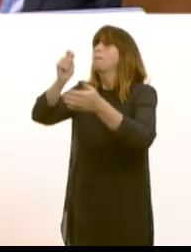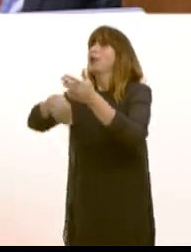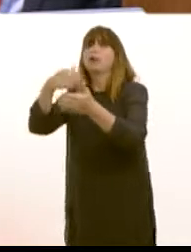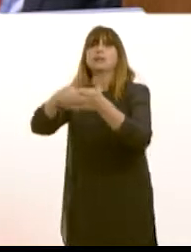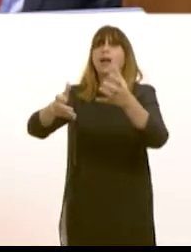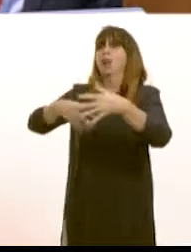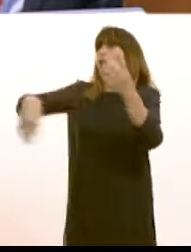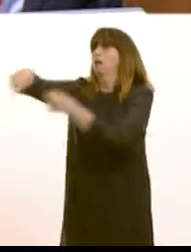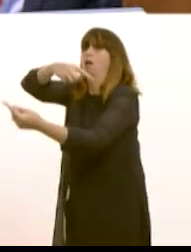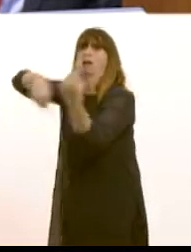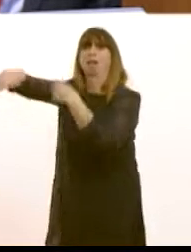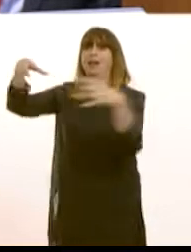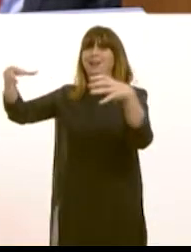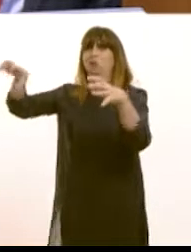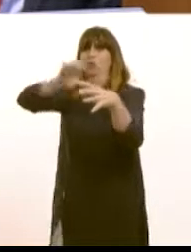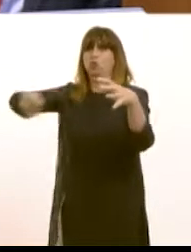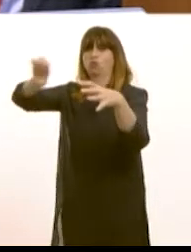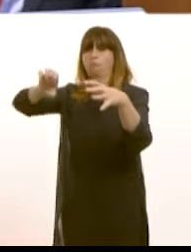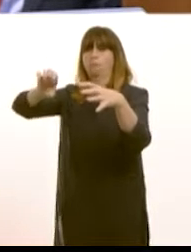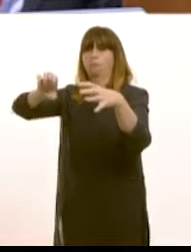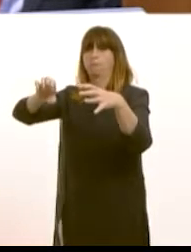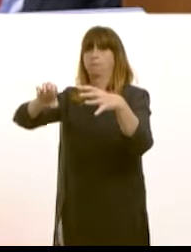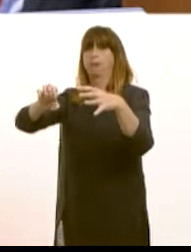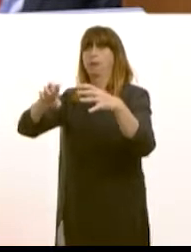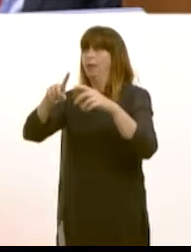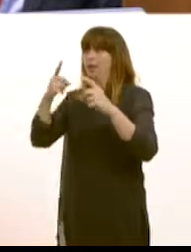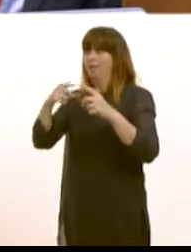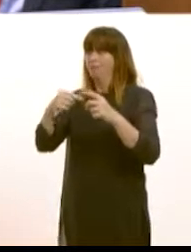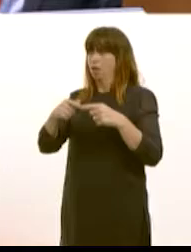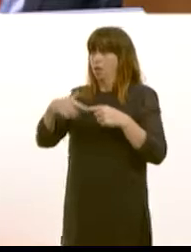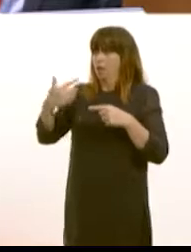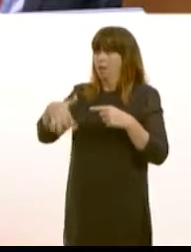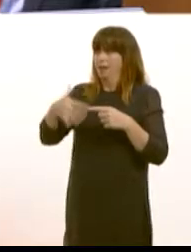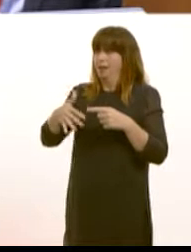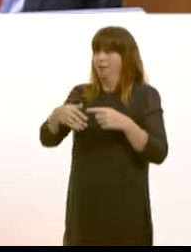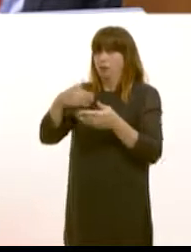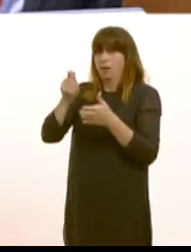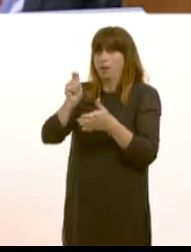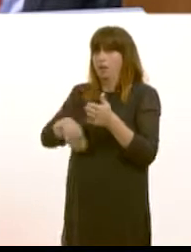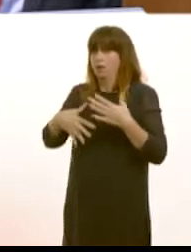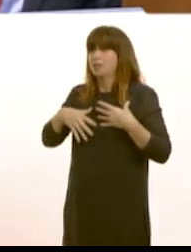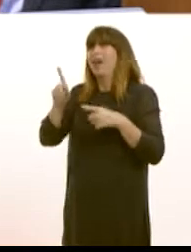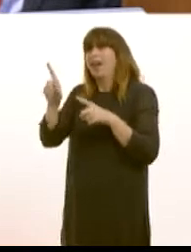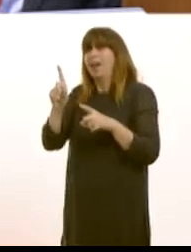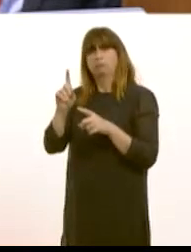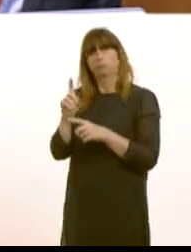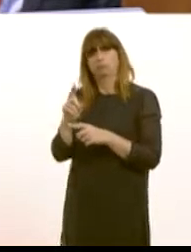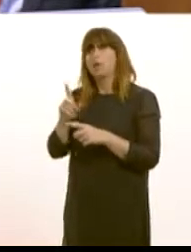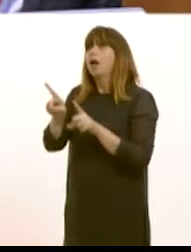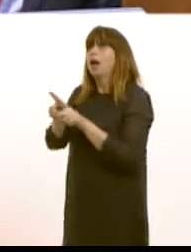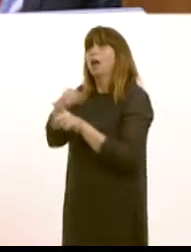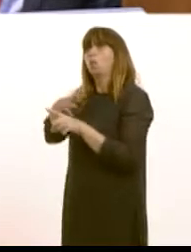Without them, Wales would undoubtedly lose out. But there needs to be an examination of what it means for freedom of movement as far as people are concerned. We know